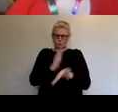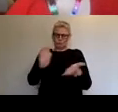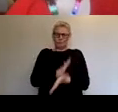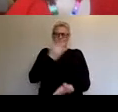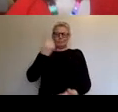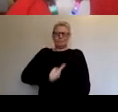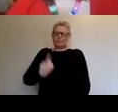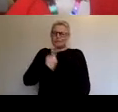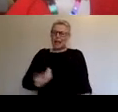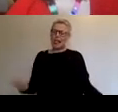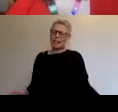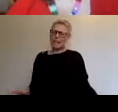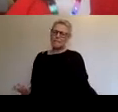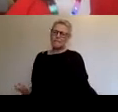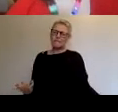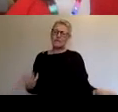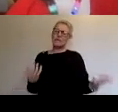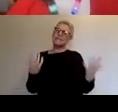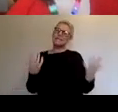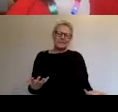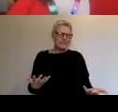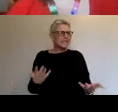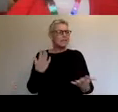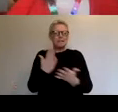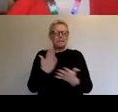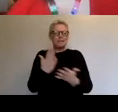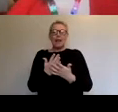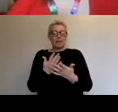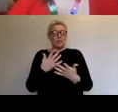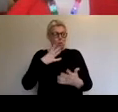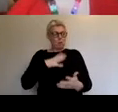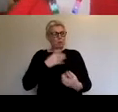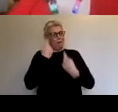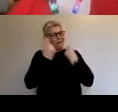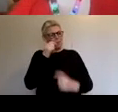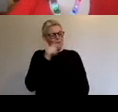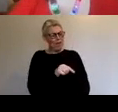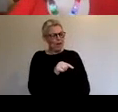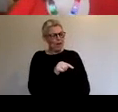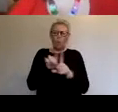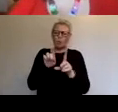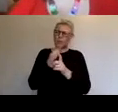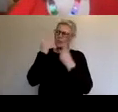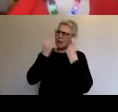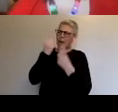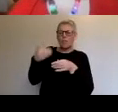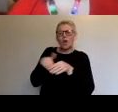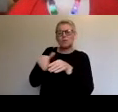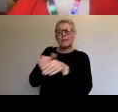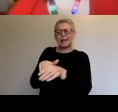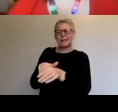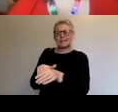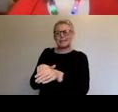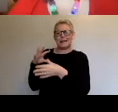And like Claire said, give a bit of context to some of the things that were happening around the same time as we were putting Bristol Arts Channel